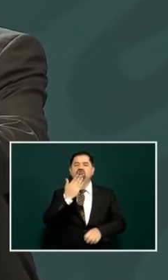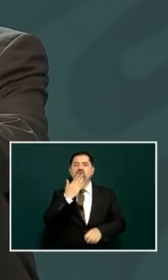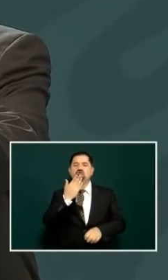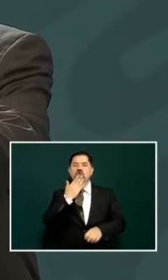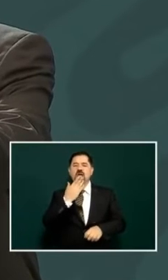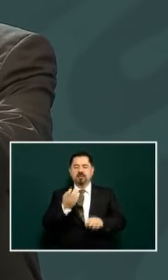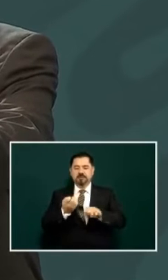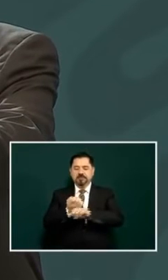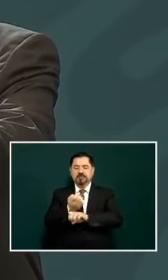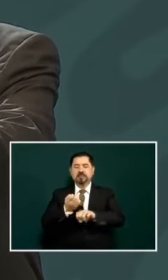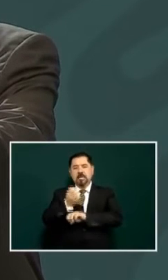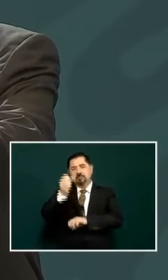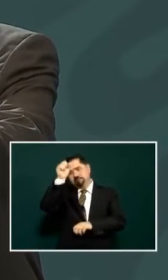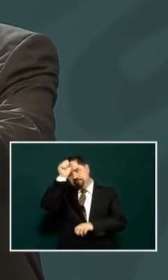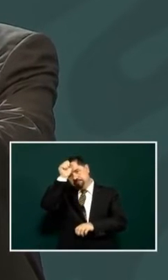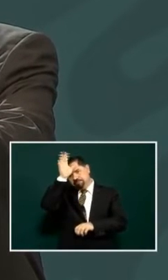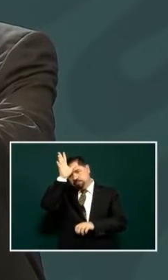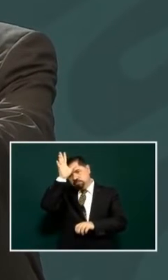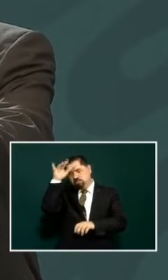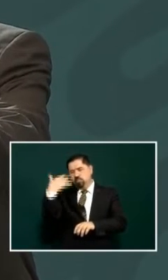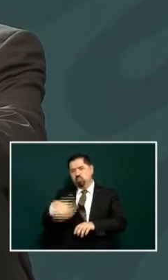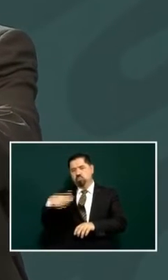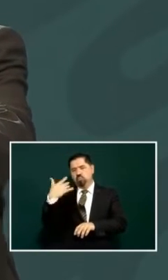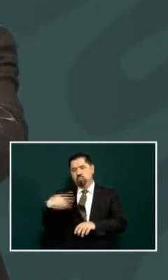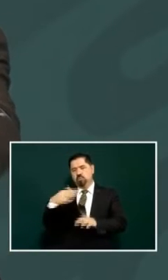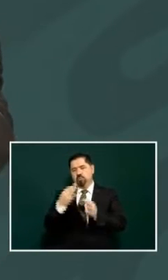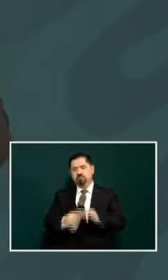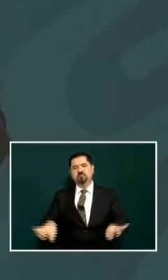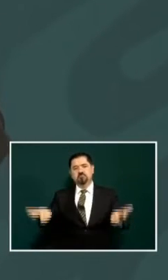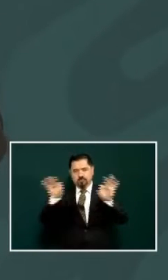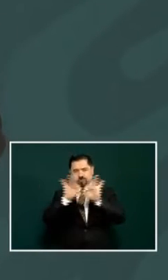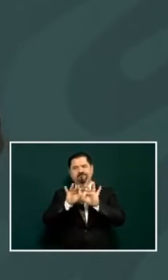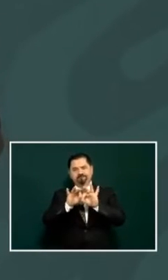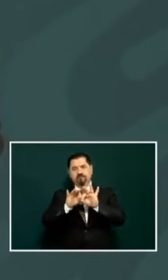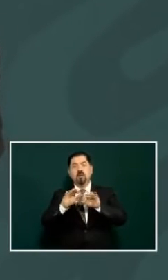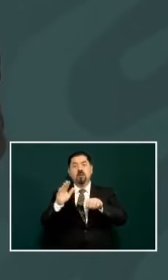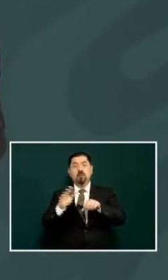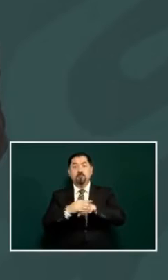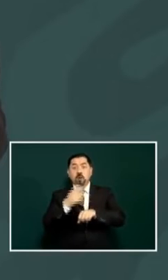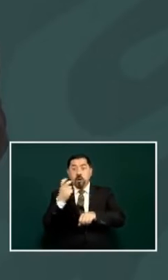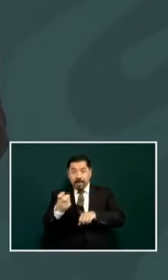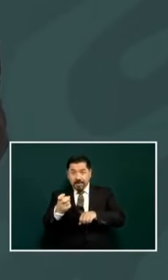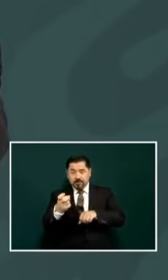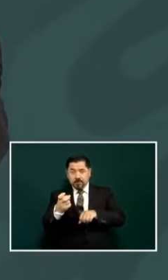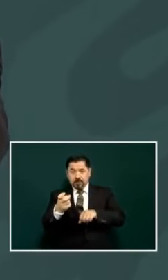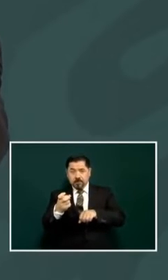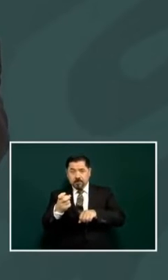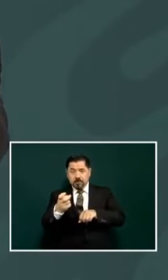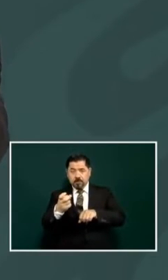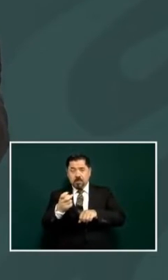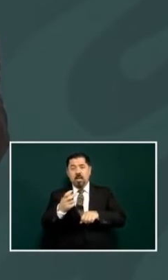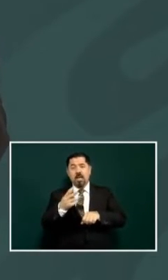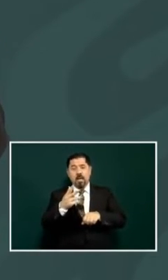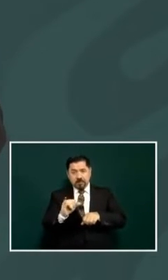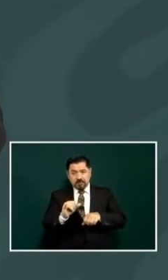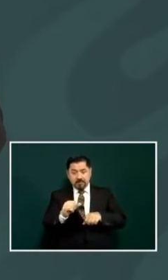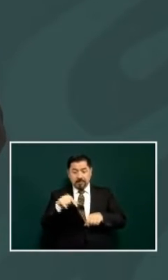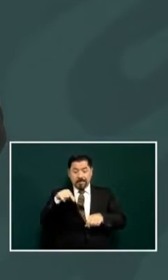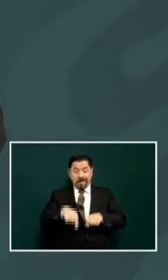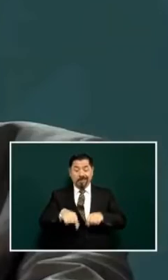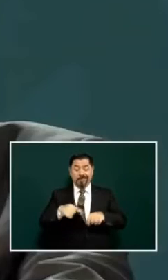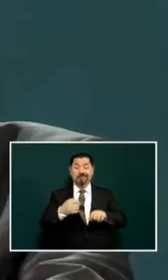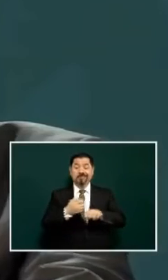that is very important and for that reason it corresponds to